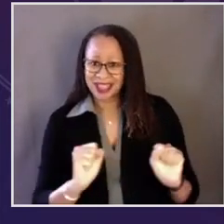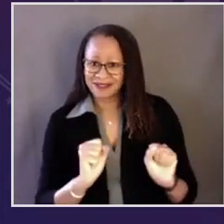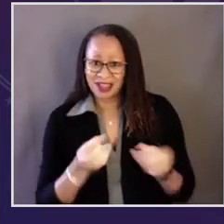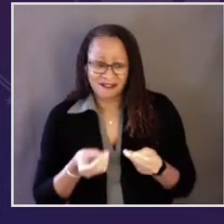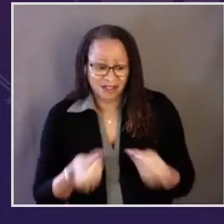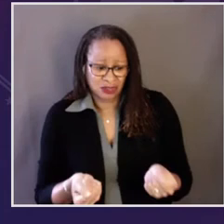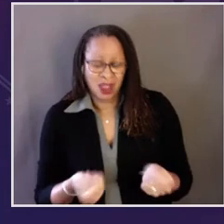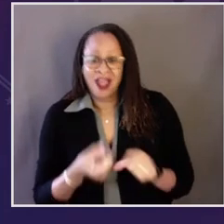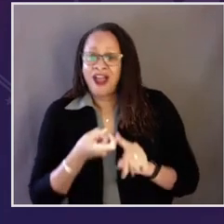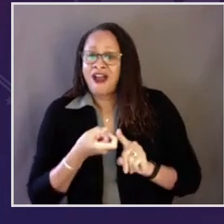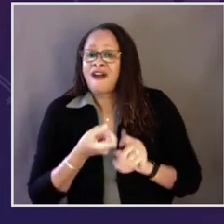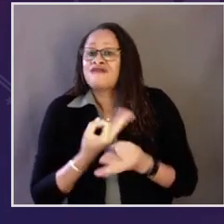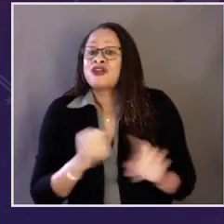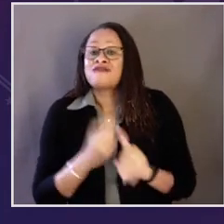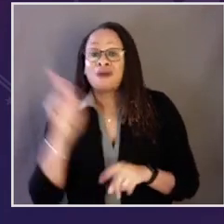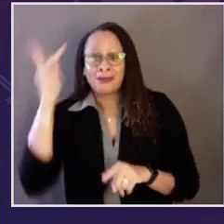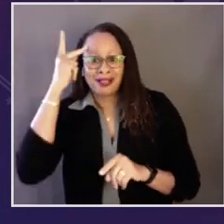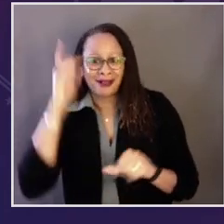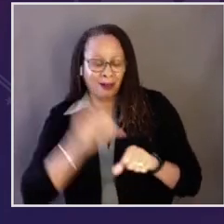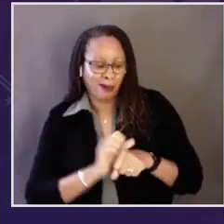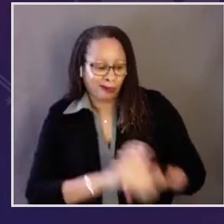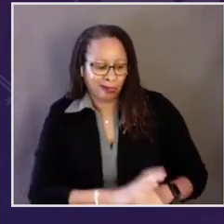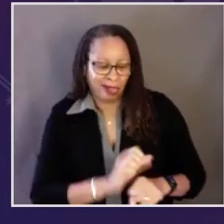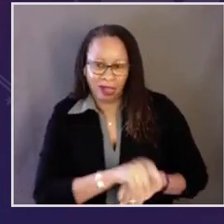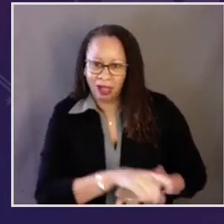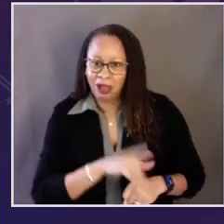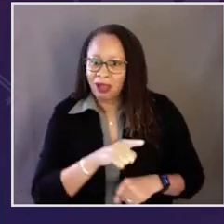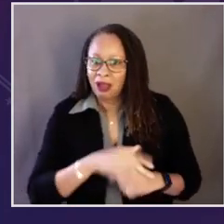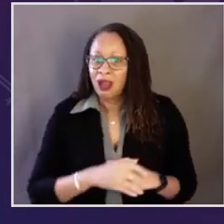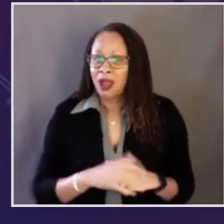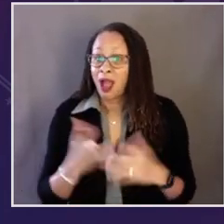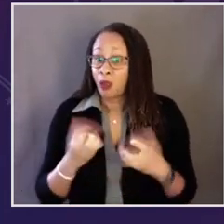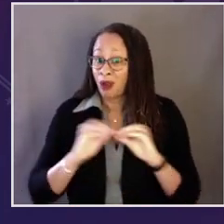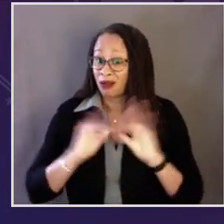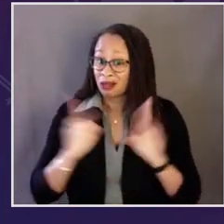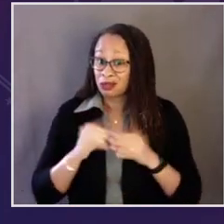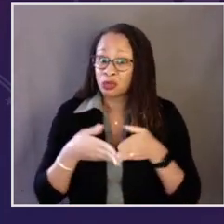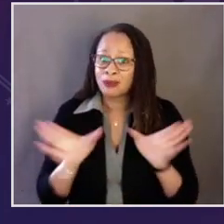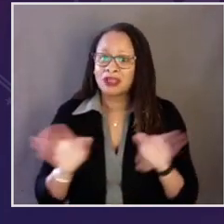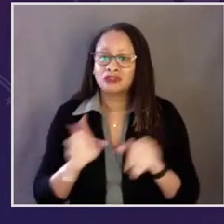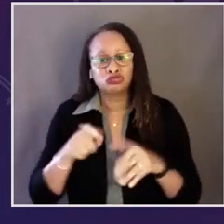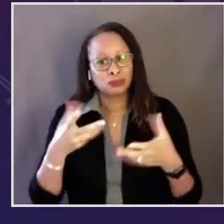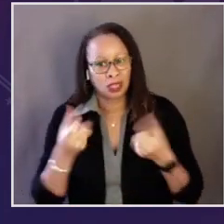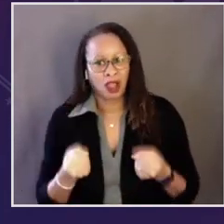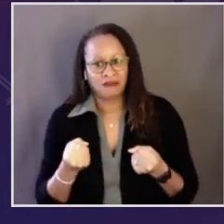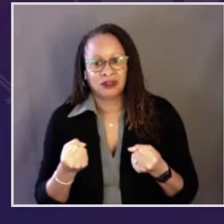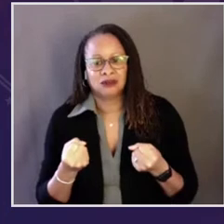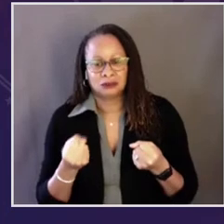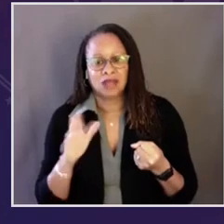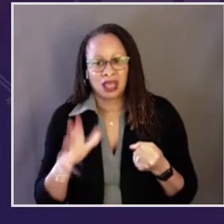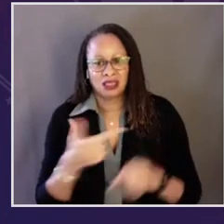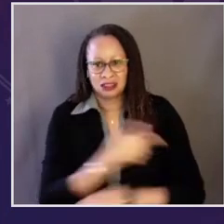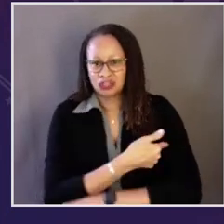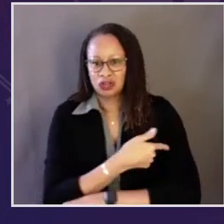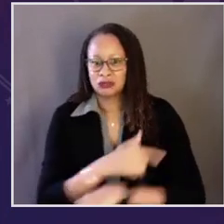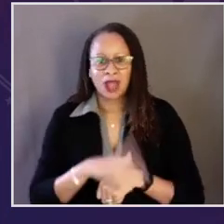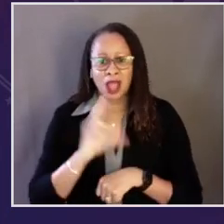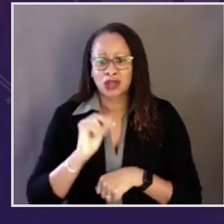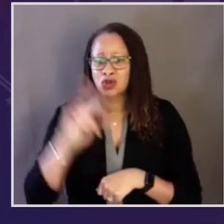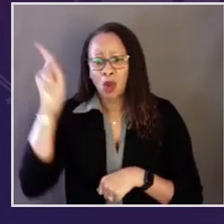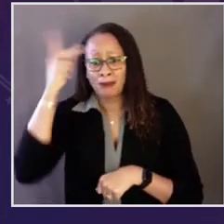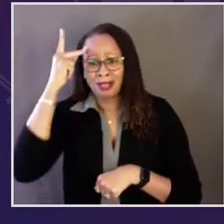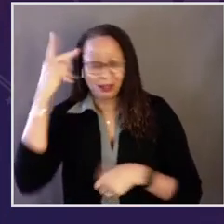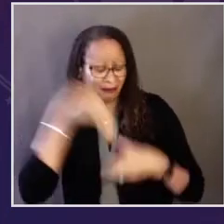public experts who evaluated its safety and efficiency free from political influence. I want to make it clear to the public